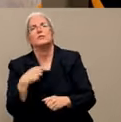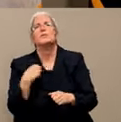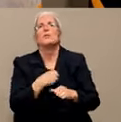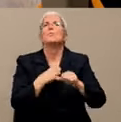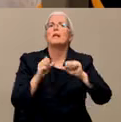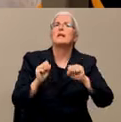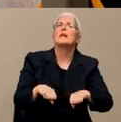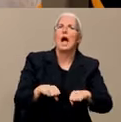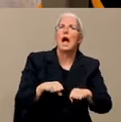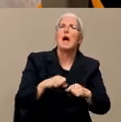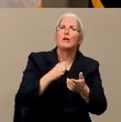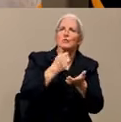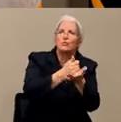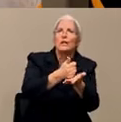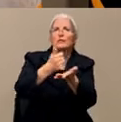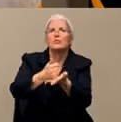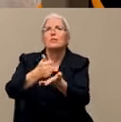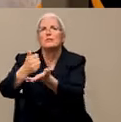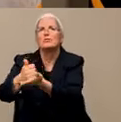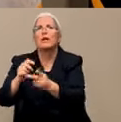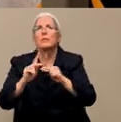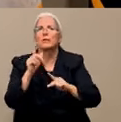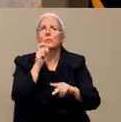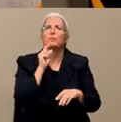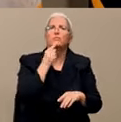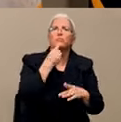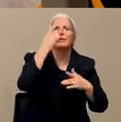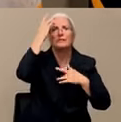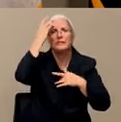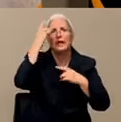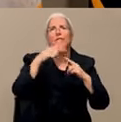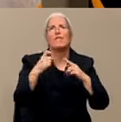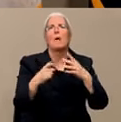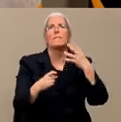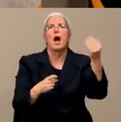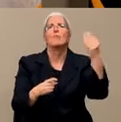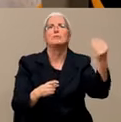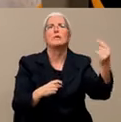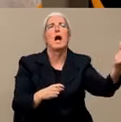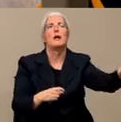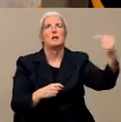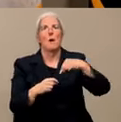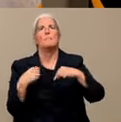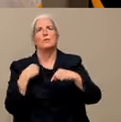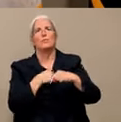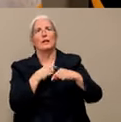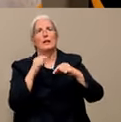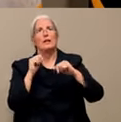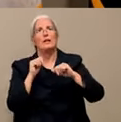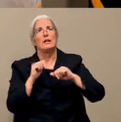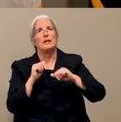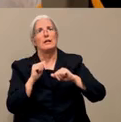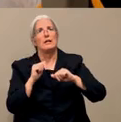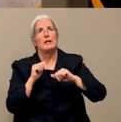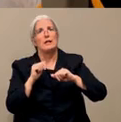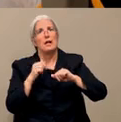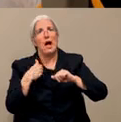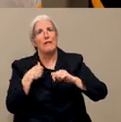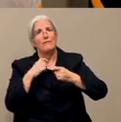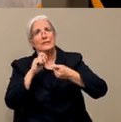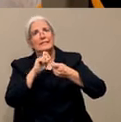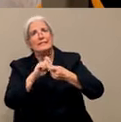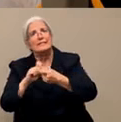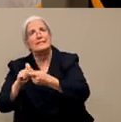So we know a number of patients come to our hospitals from outside the county to get care. Do we have kind of an exact count of how many